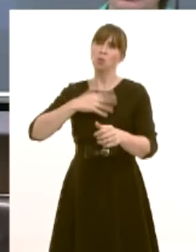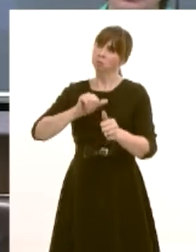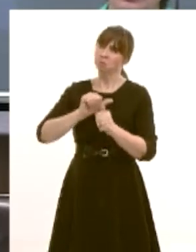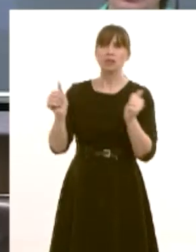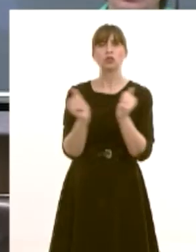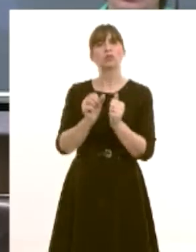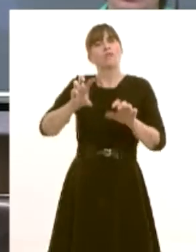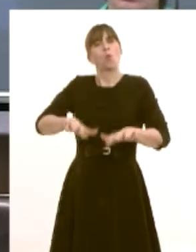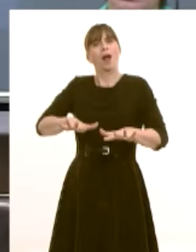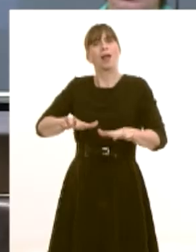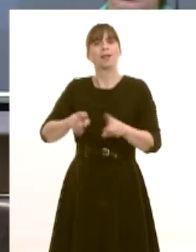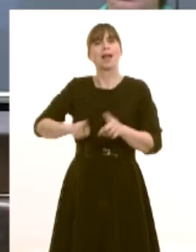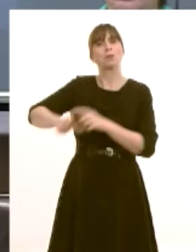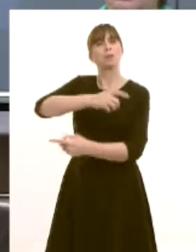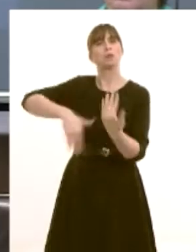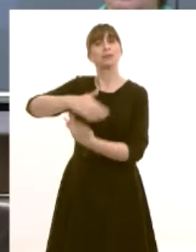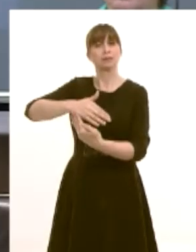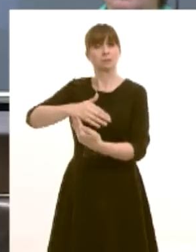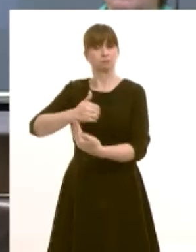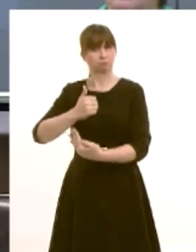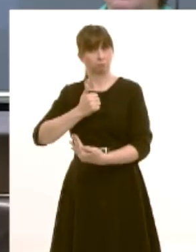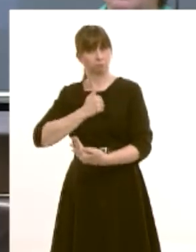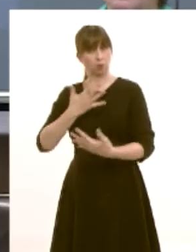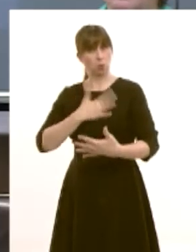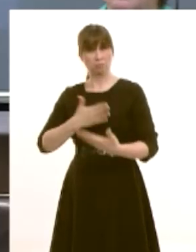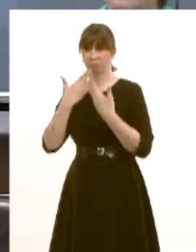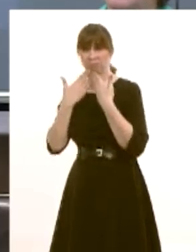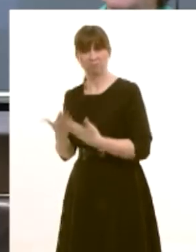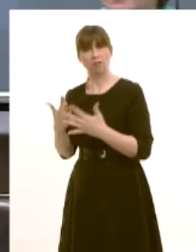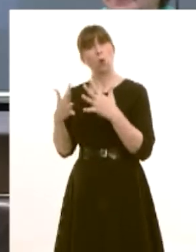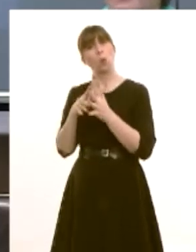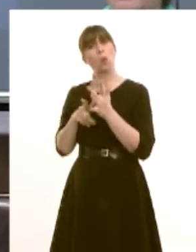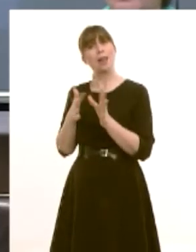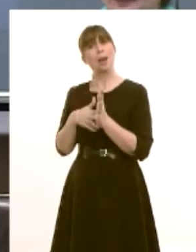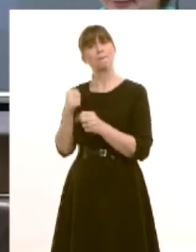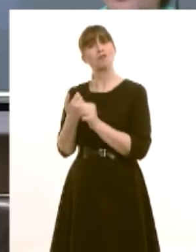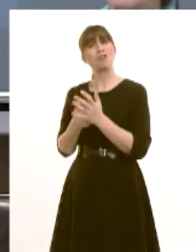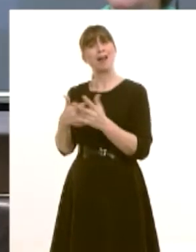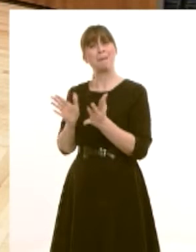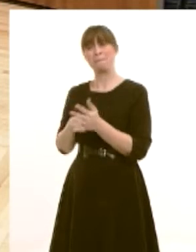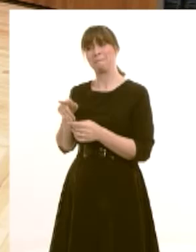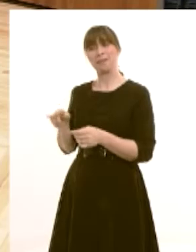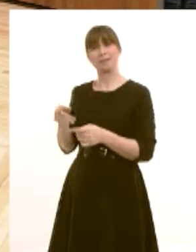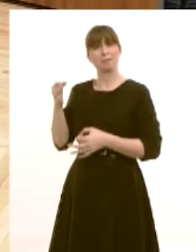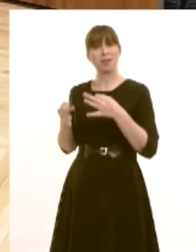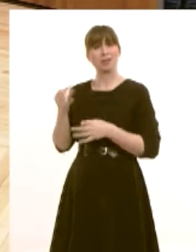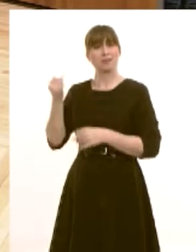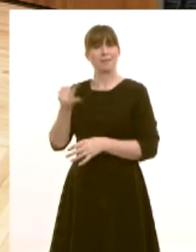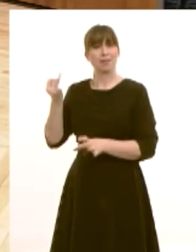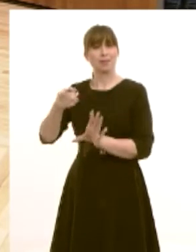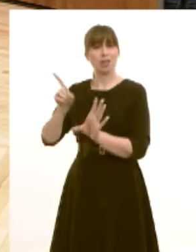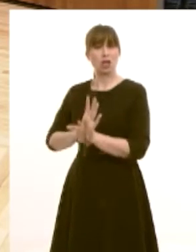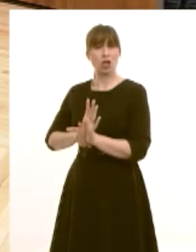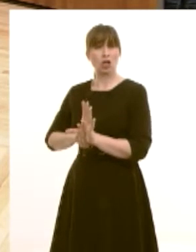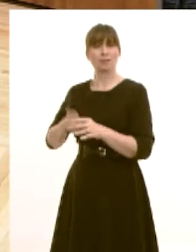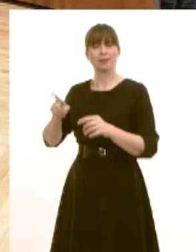wales in this institution and i hope you will be able to join me and paying tribute to my colleague william graham who for 17 years has served so diligently